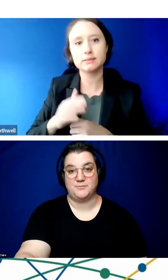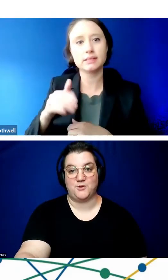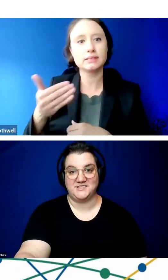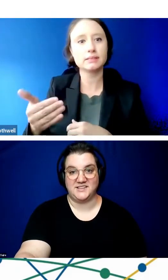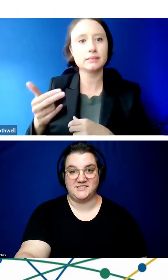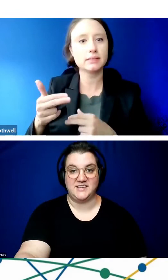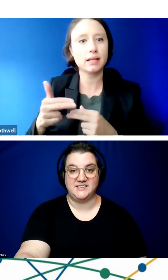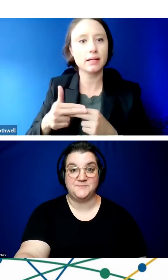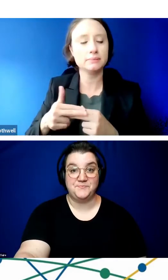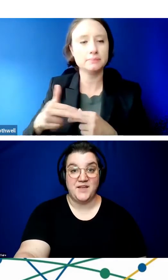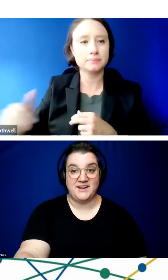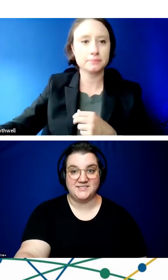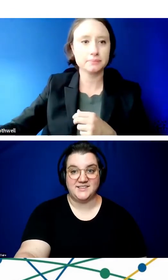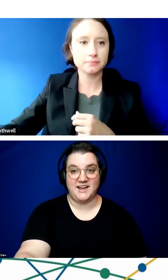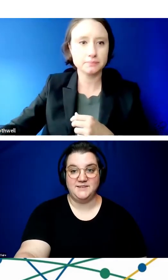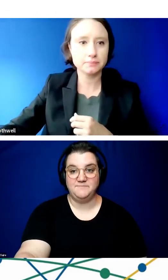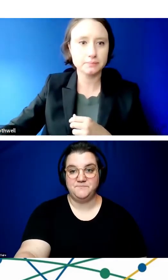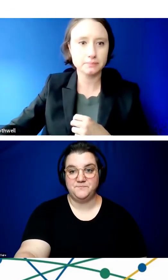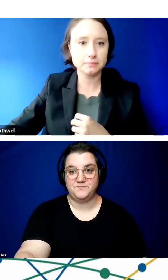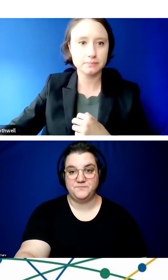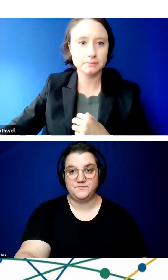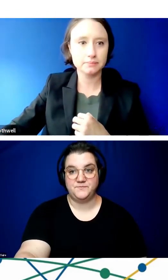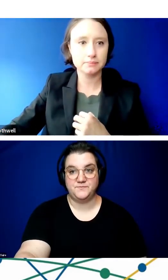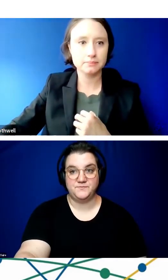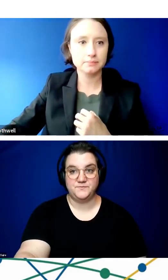and processes. Next slide.